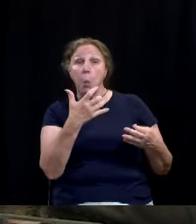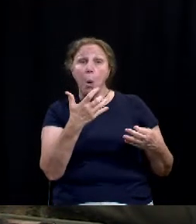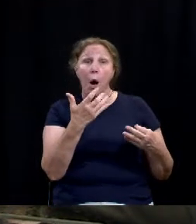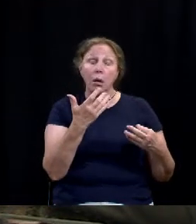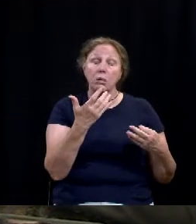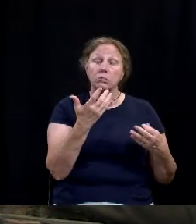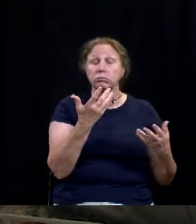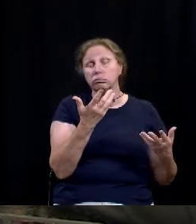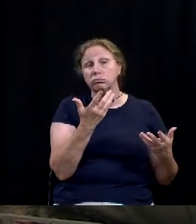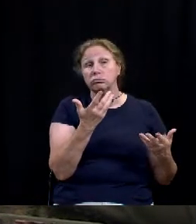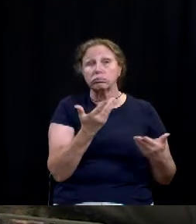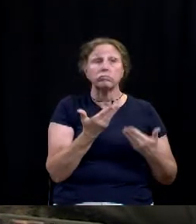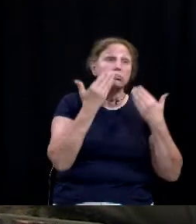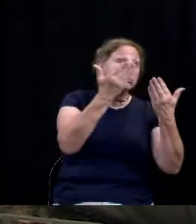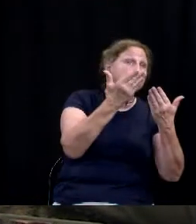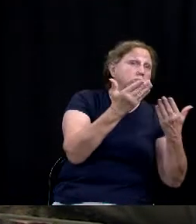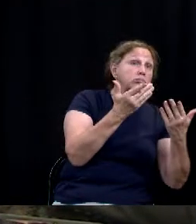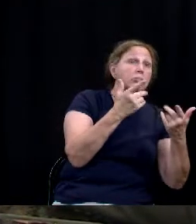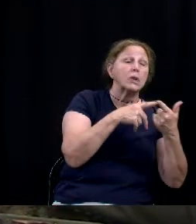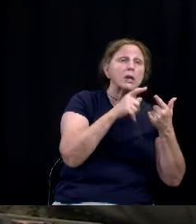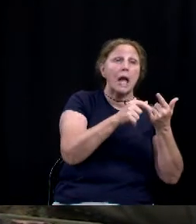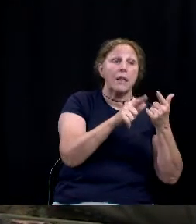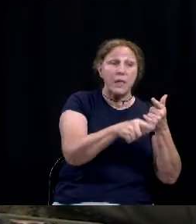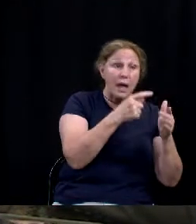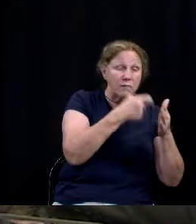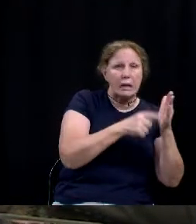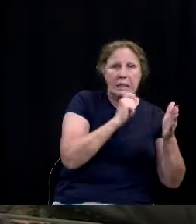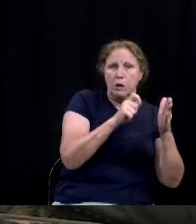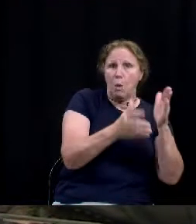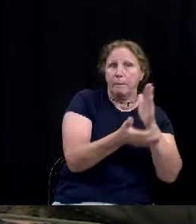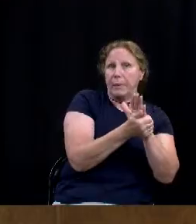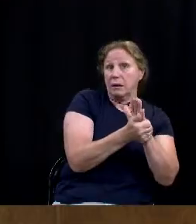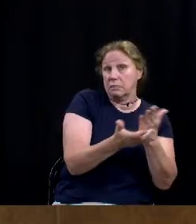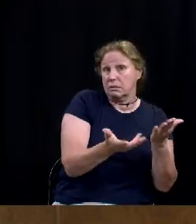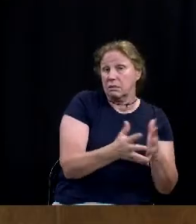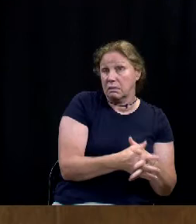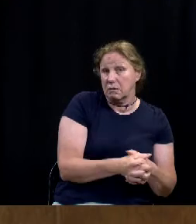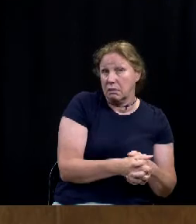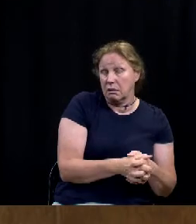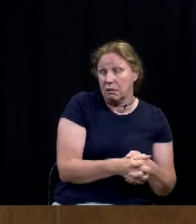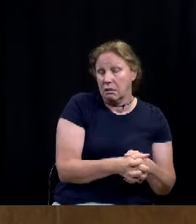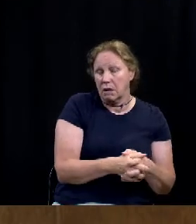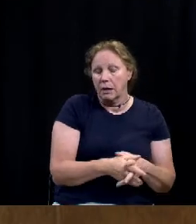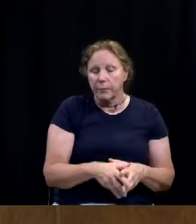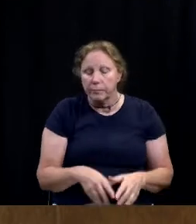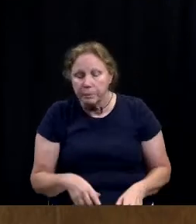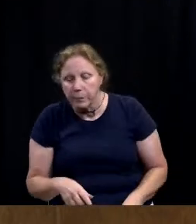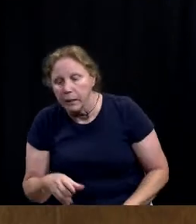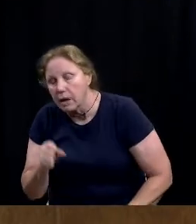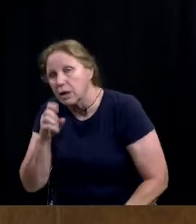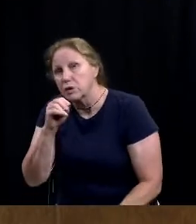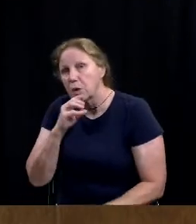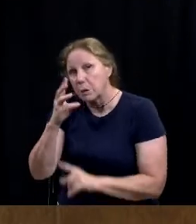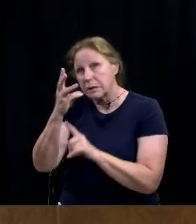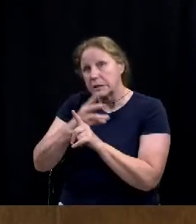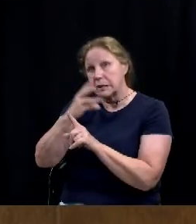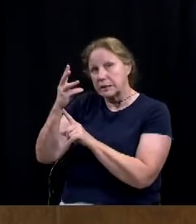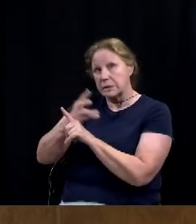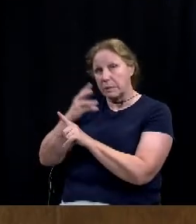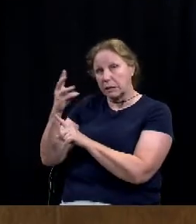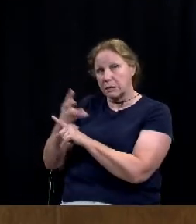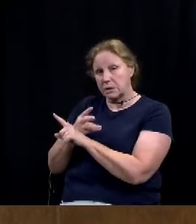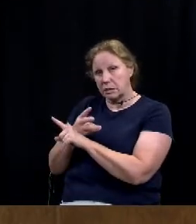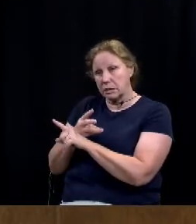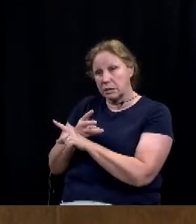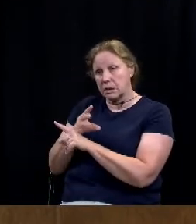to start a process to amend the fees. So there is a semi-annual report that comes out of there and